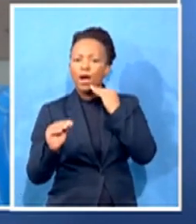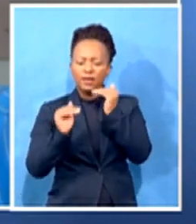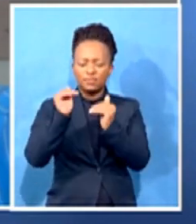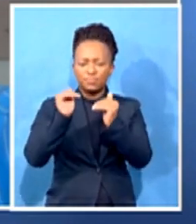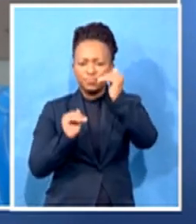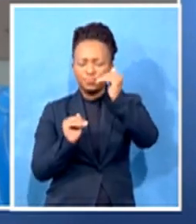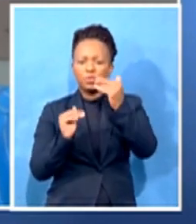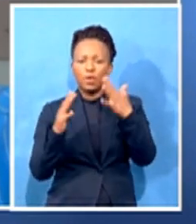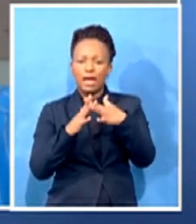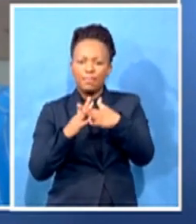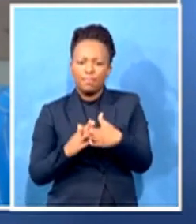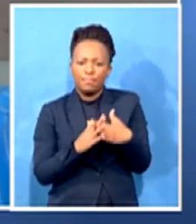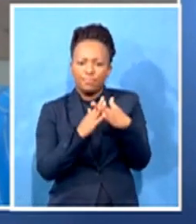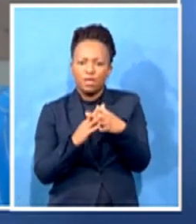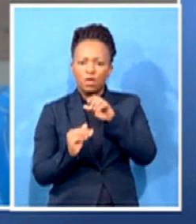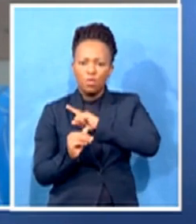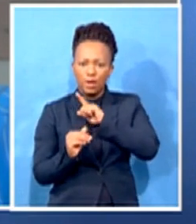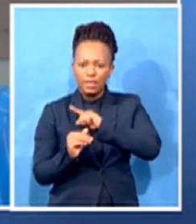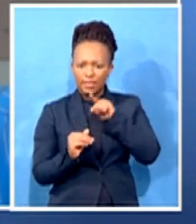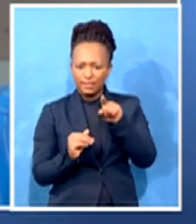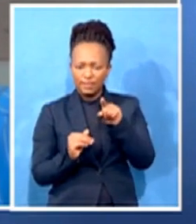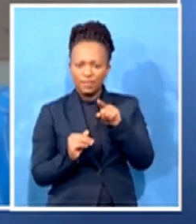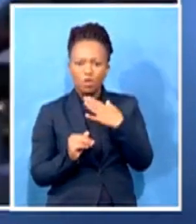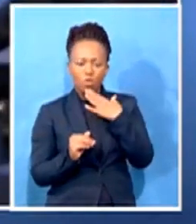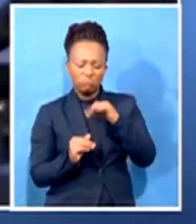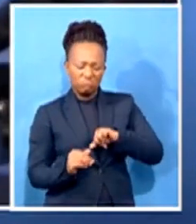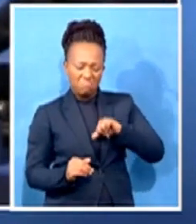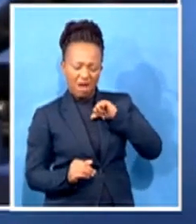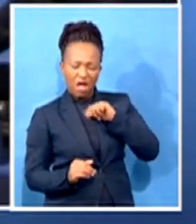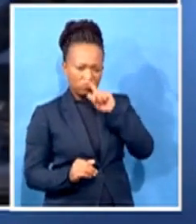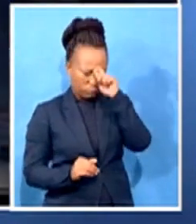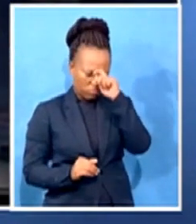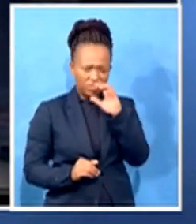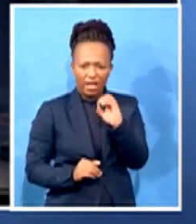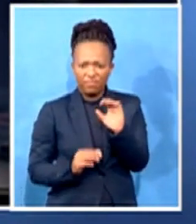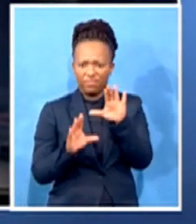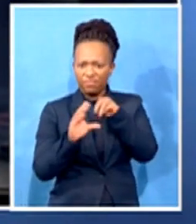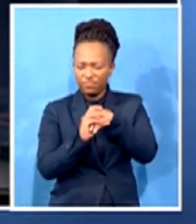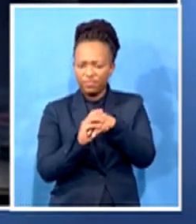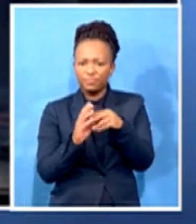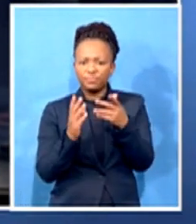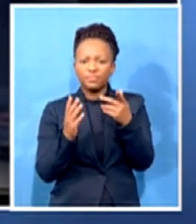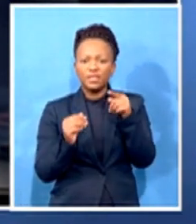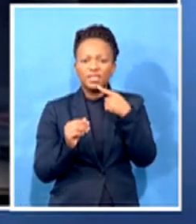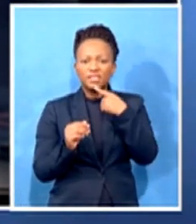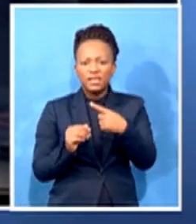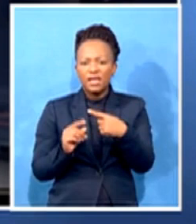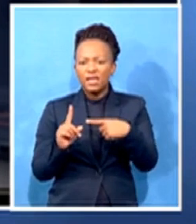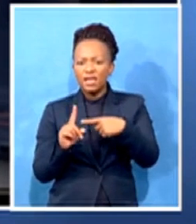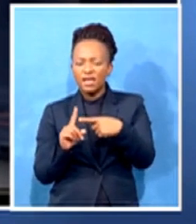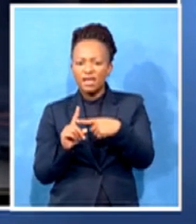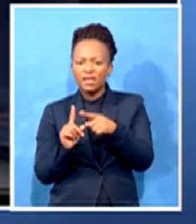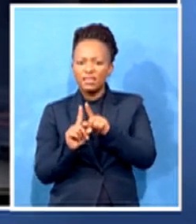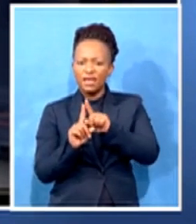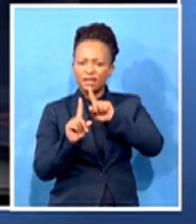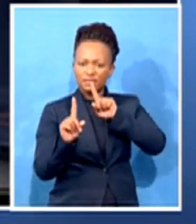up was Proud Boys. And the quote was stand back and stand by. And that can